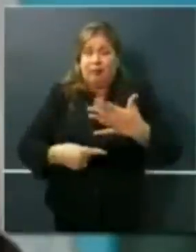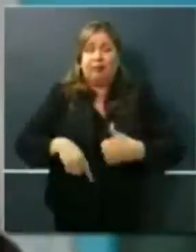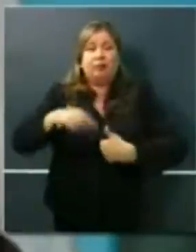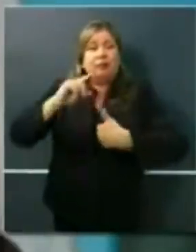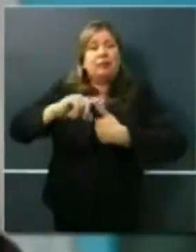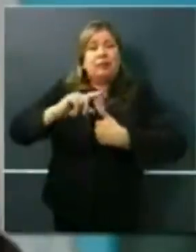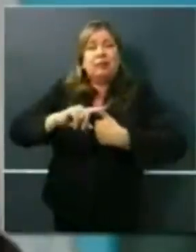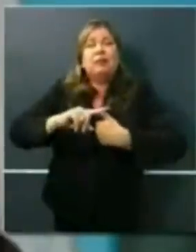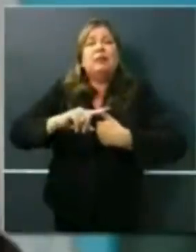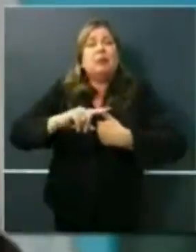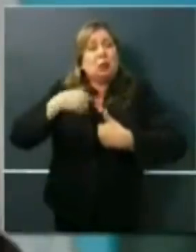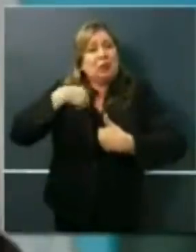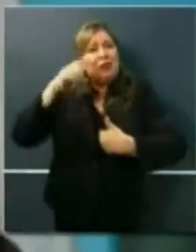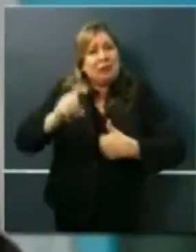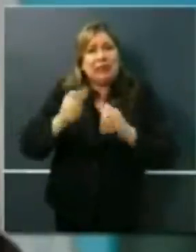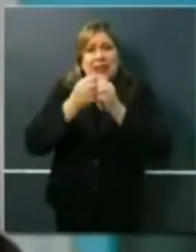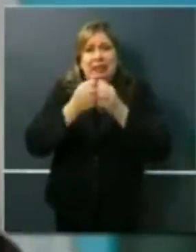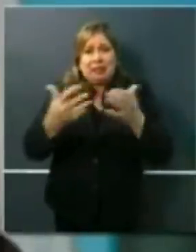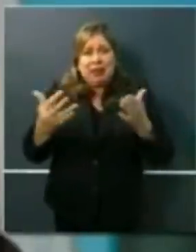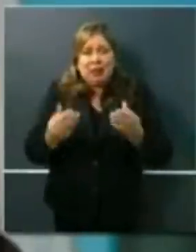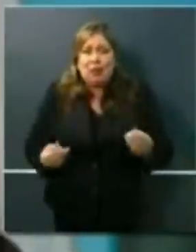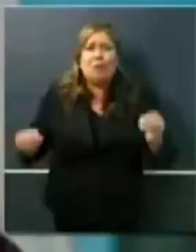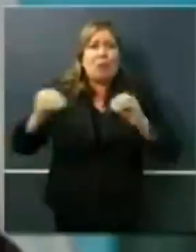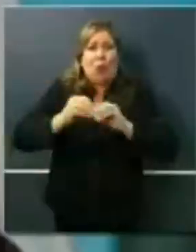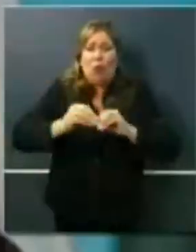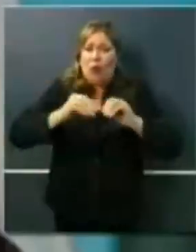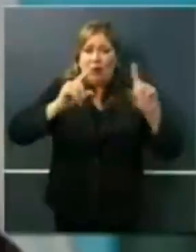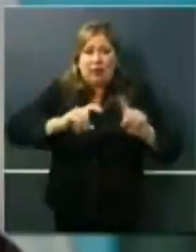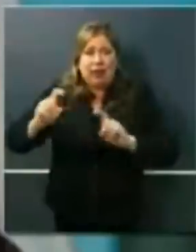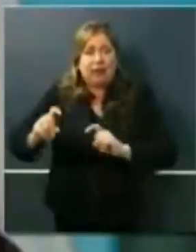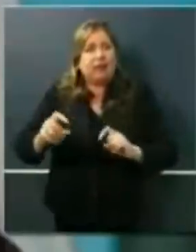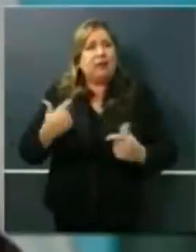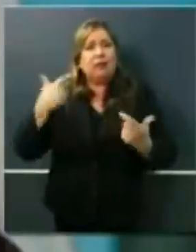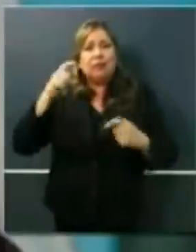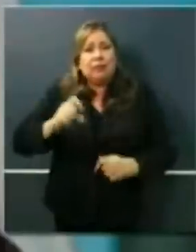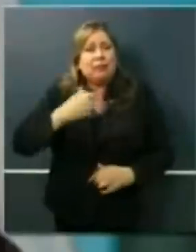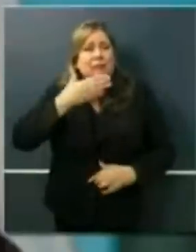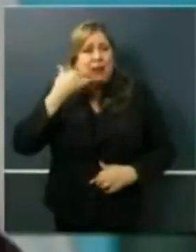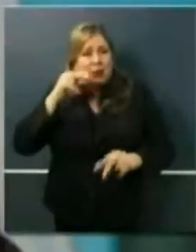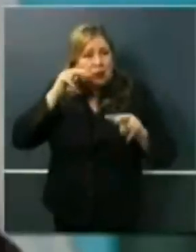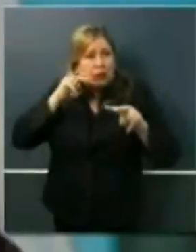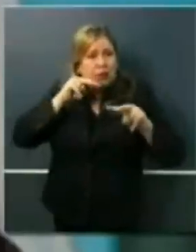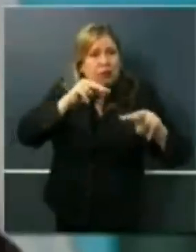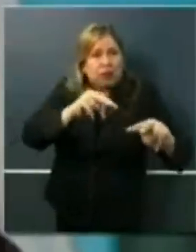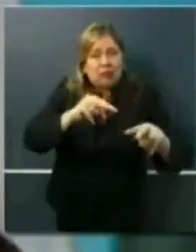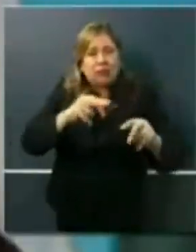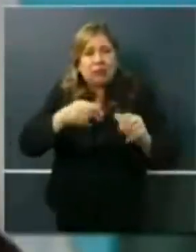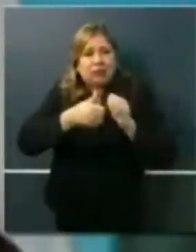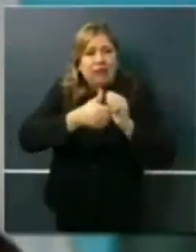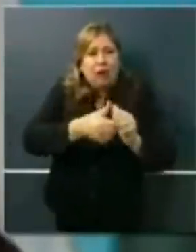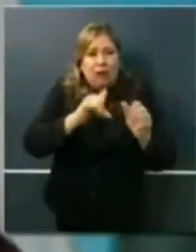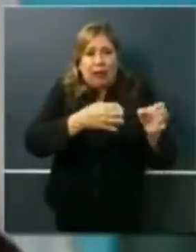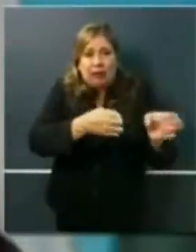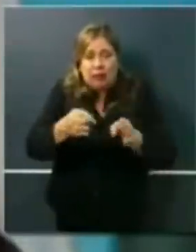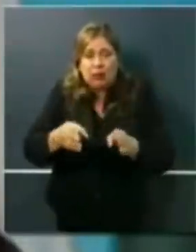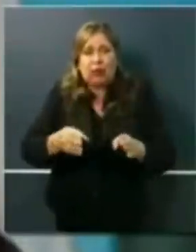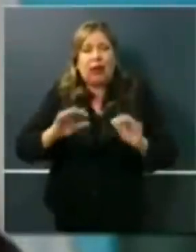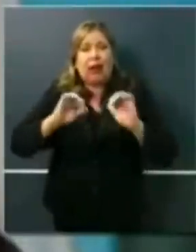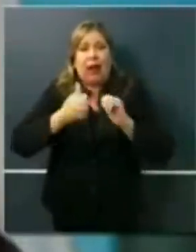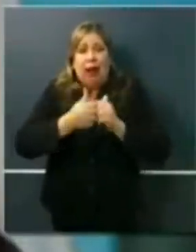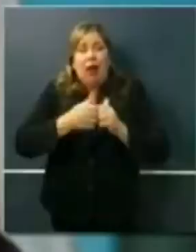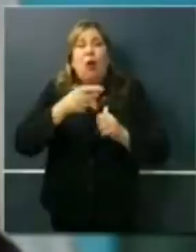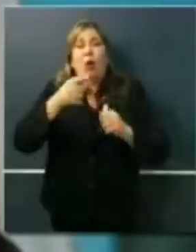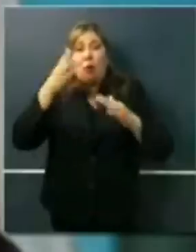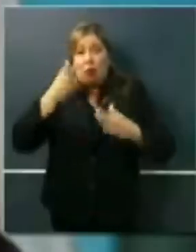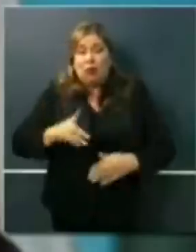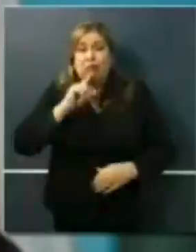appropriately address the tracing and tracking of individuals, the isolation and the quarantine of